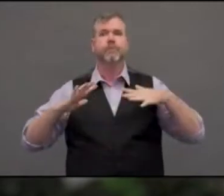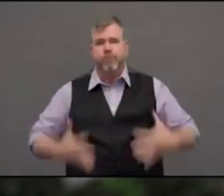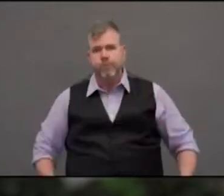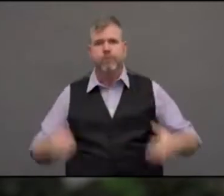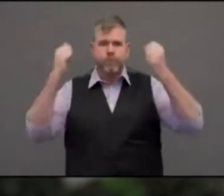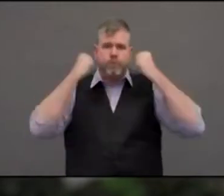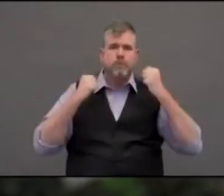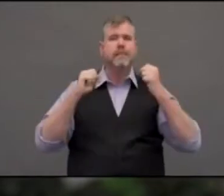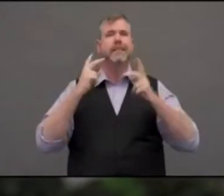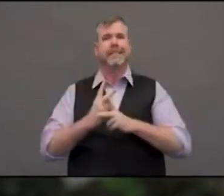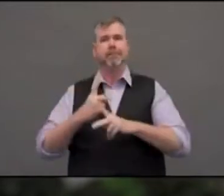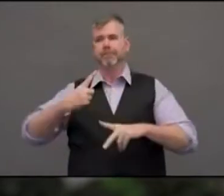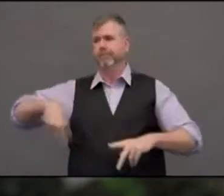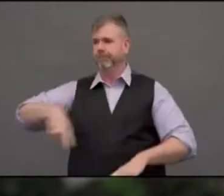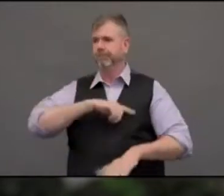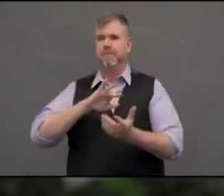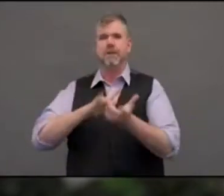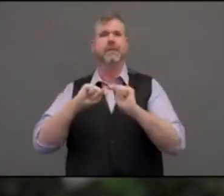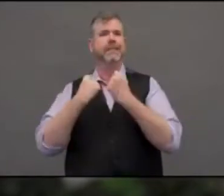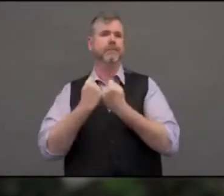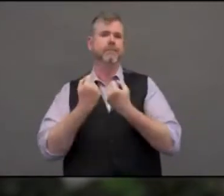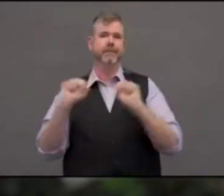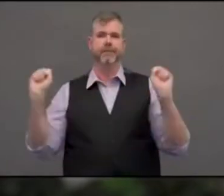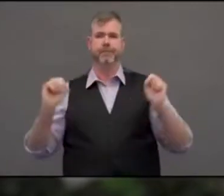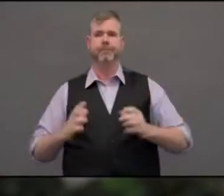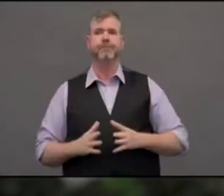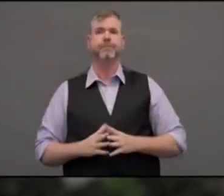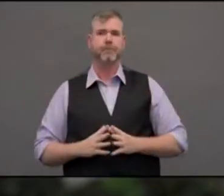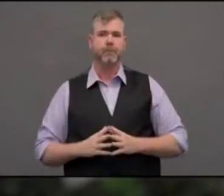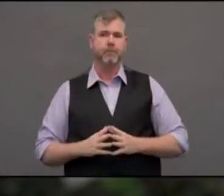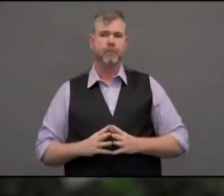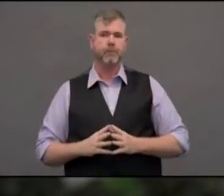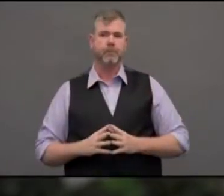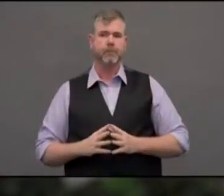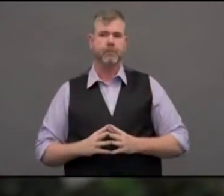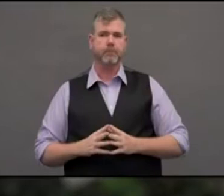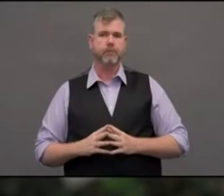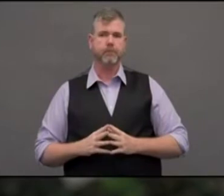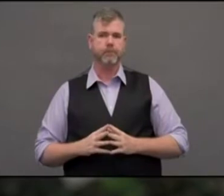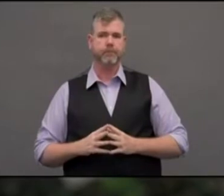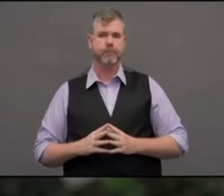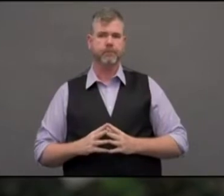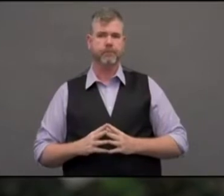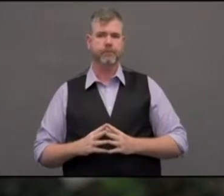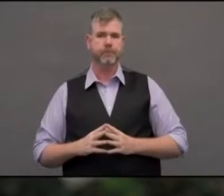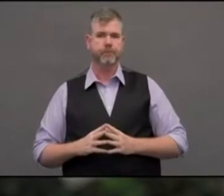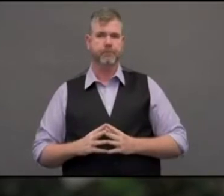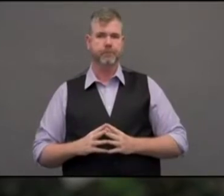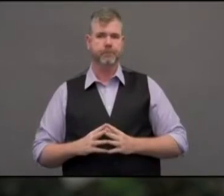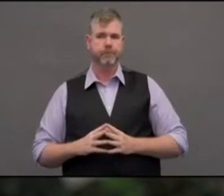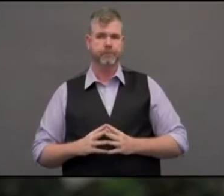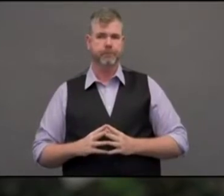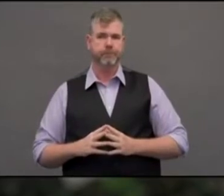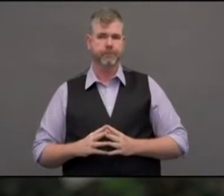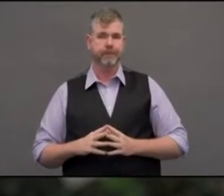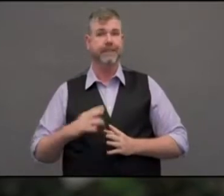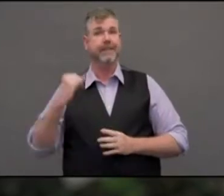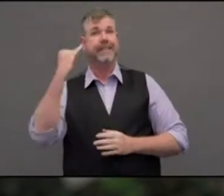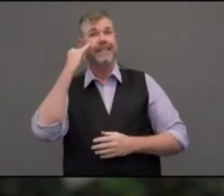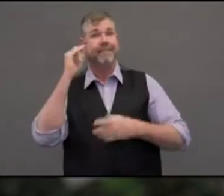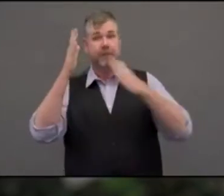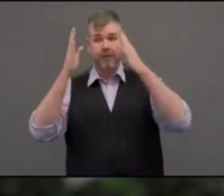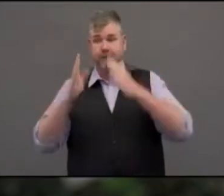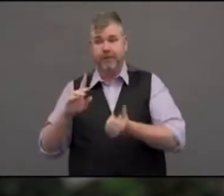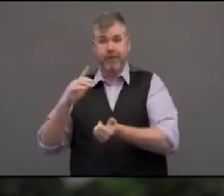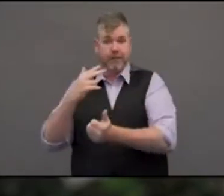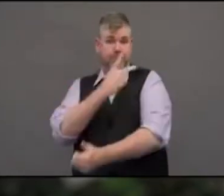regard, in caring for symptomatic COVID patients, we really need the N95 respirator mask along with